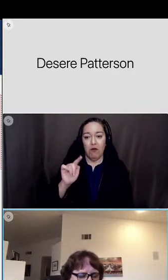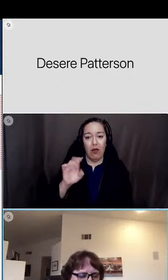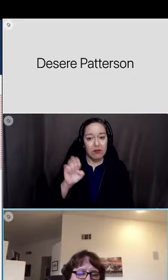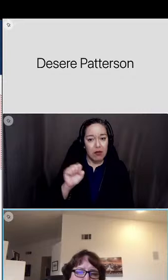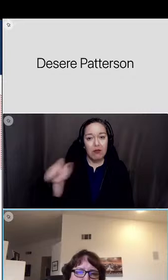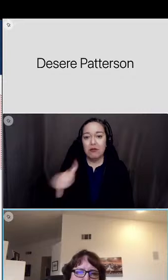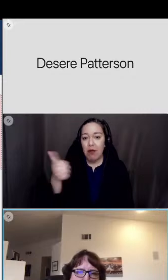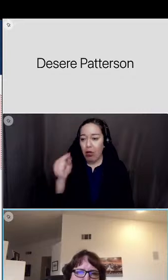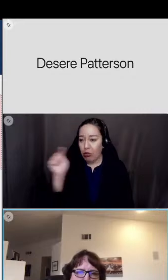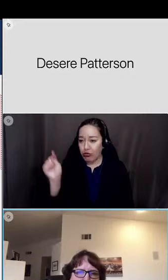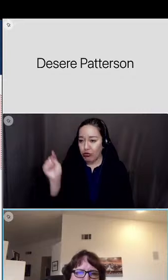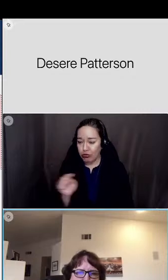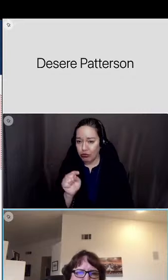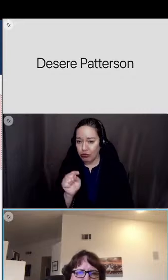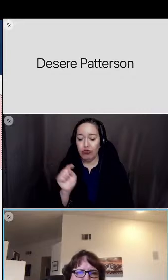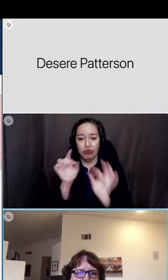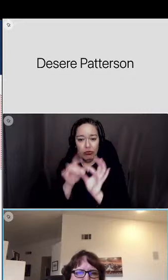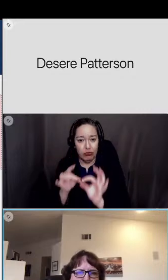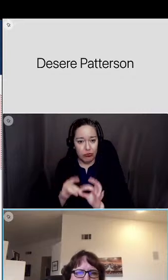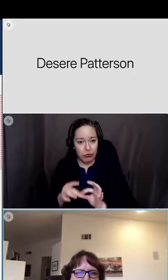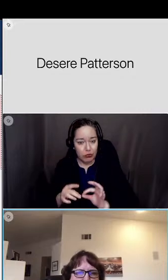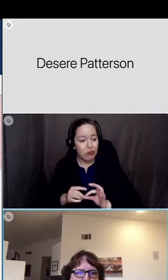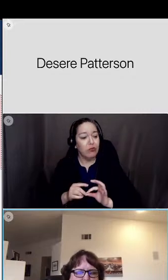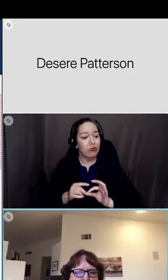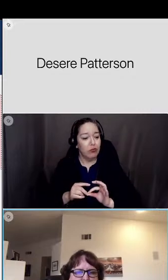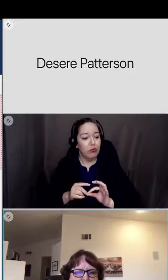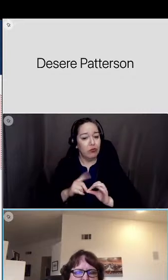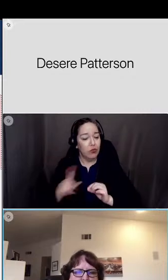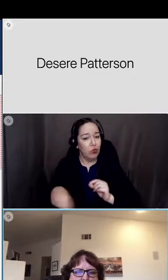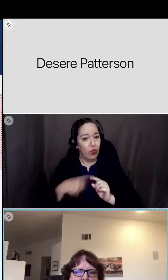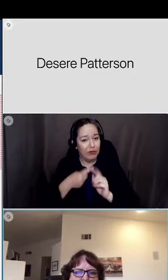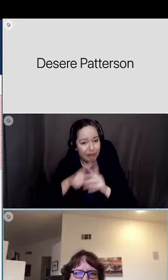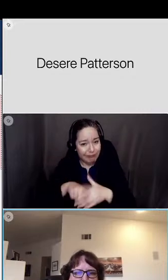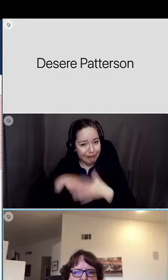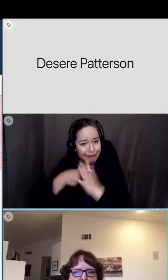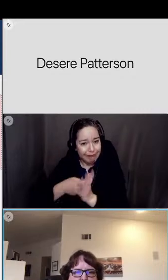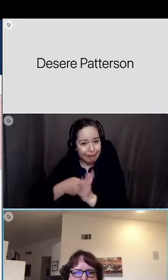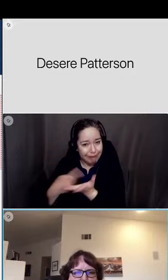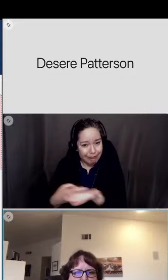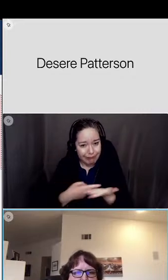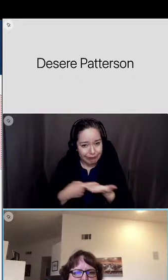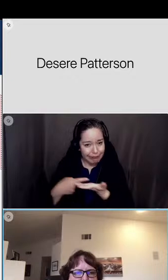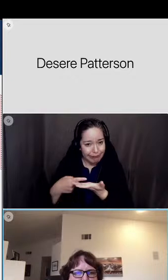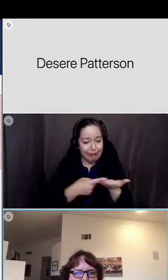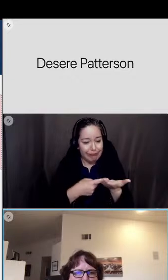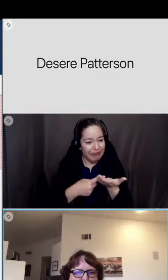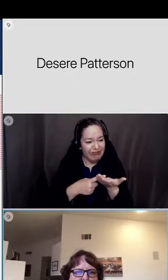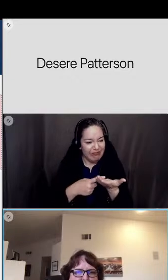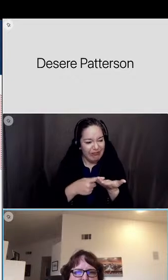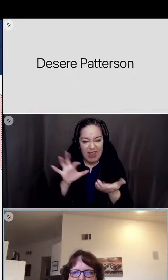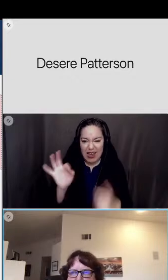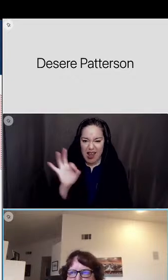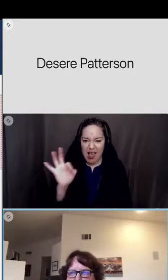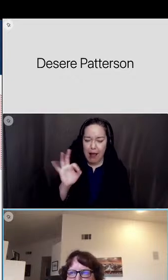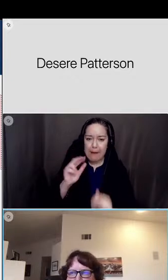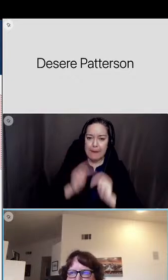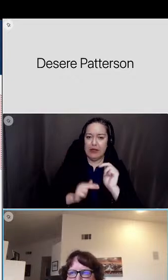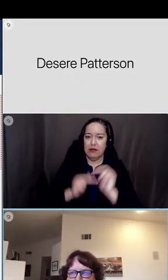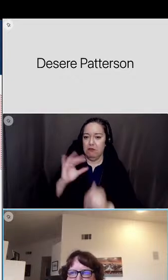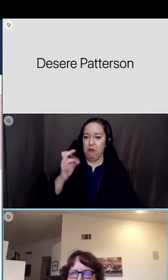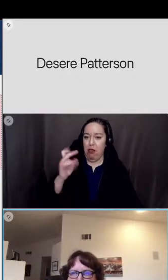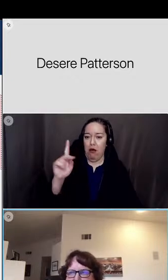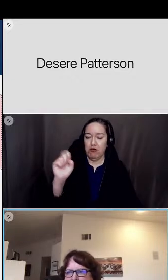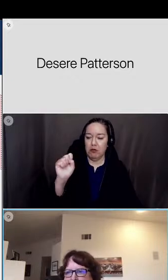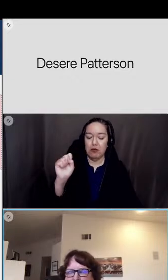board members when we began discussing and talking about as you talked about the nine building blocks and that'll kind of give you uh